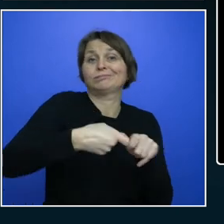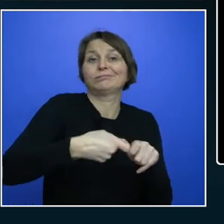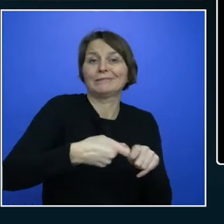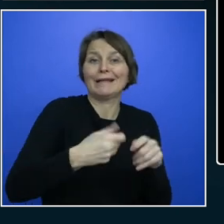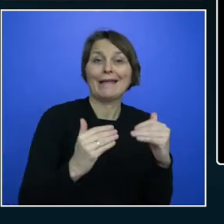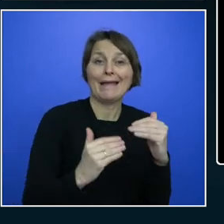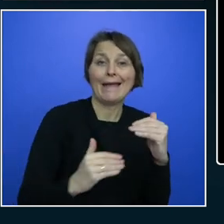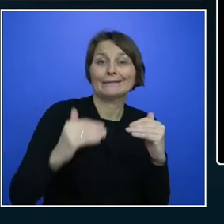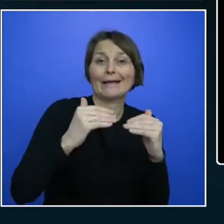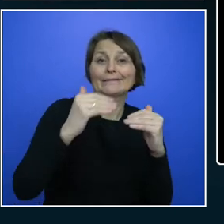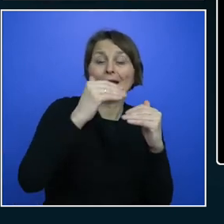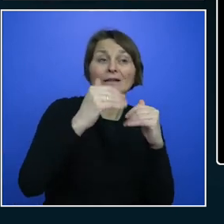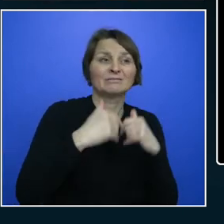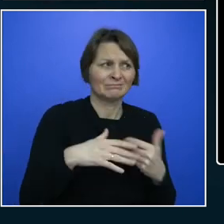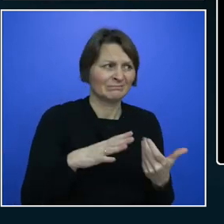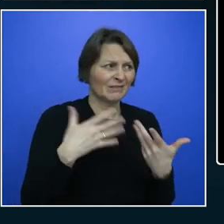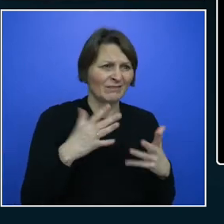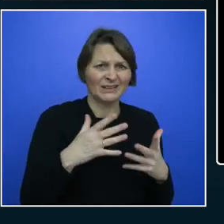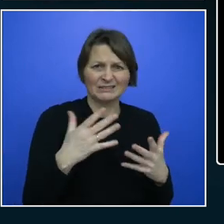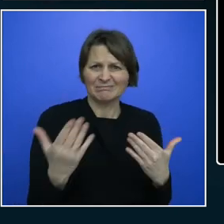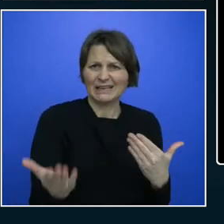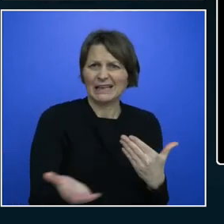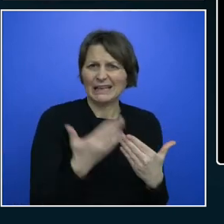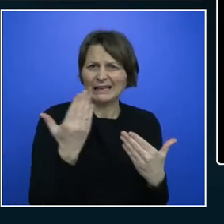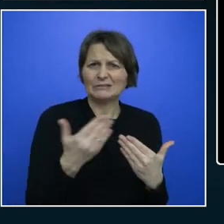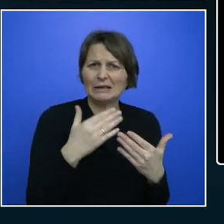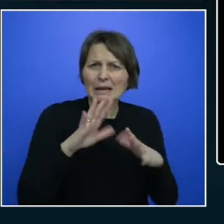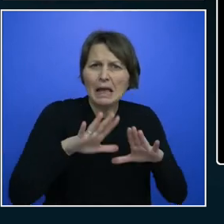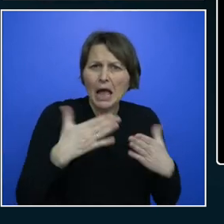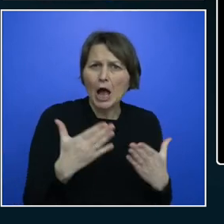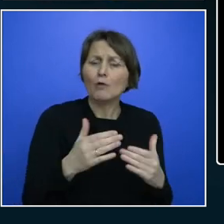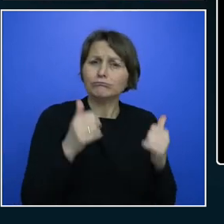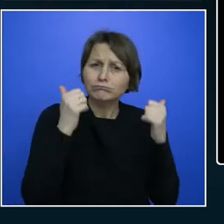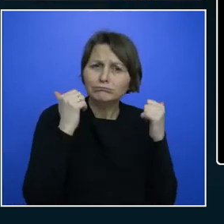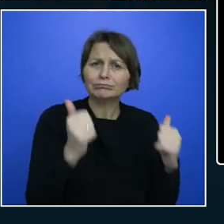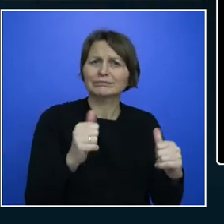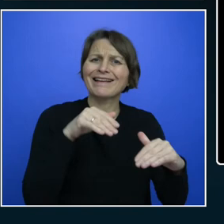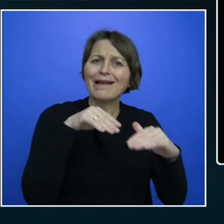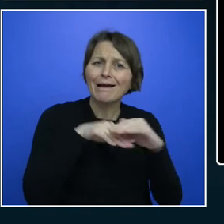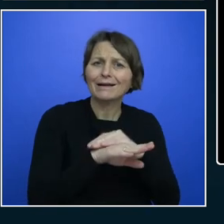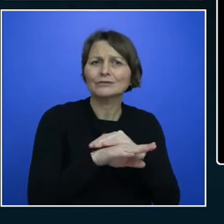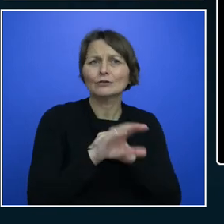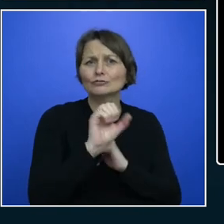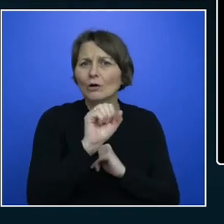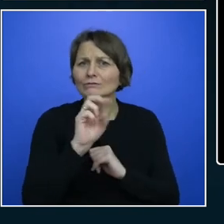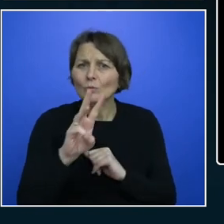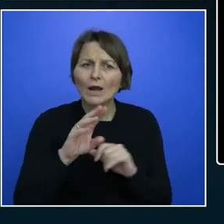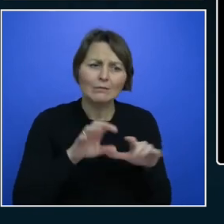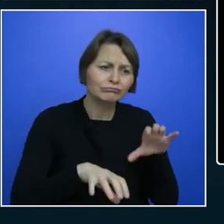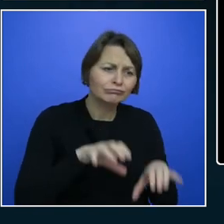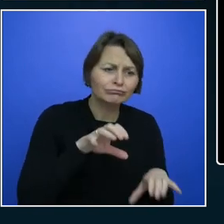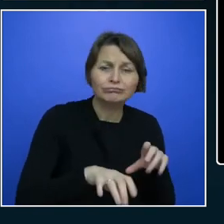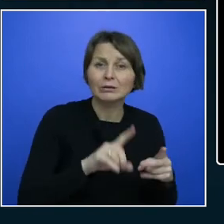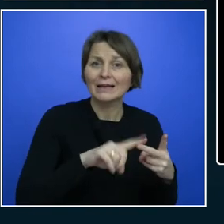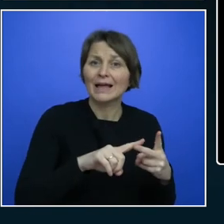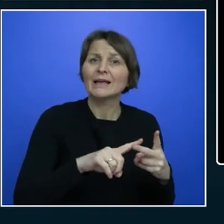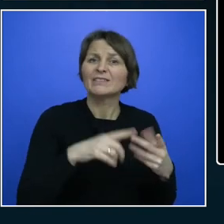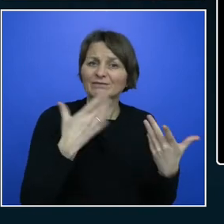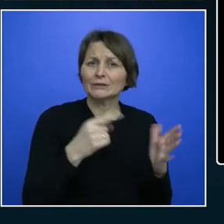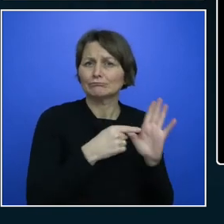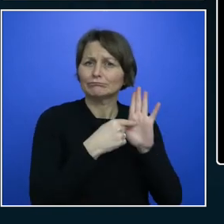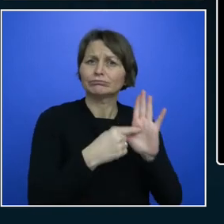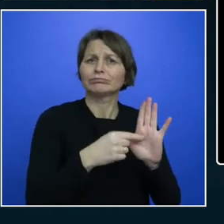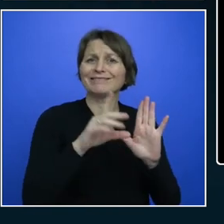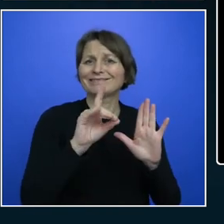software. I've shown you DevOps. I've shown you accessible insights. And now, with Immersive Reader. And the final thing I want to show you is